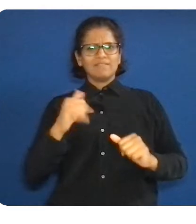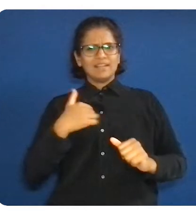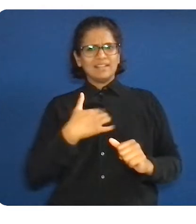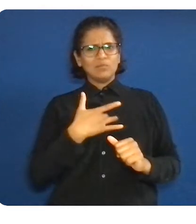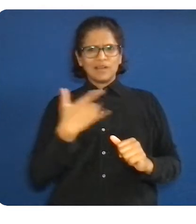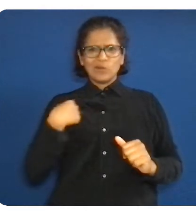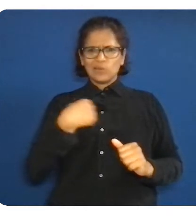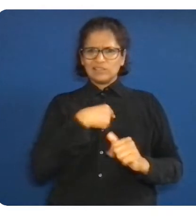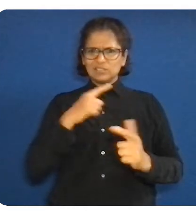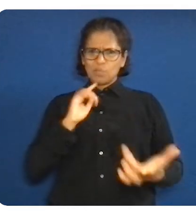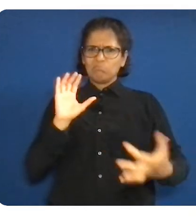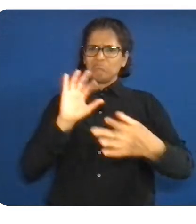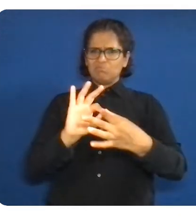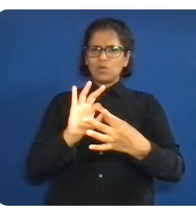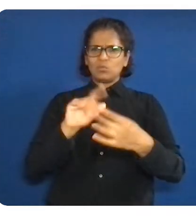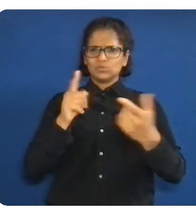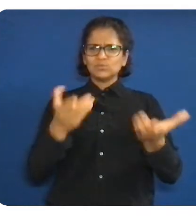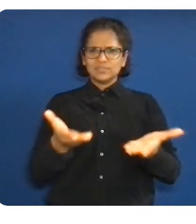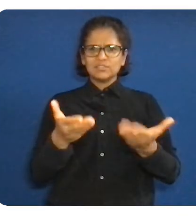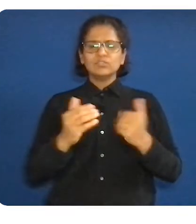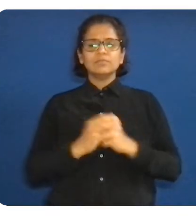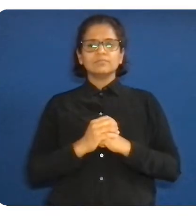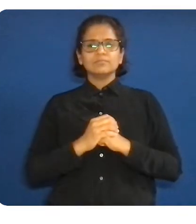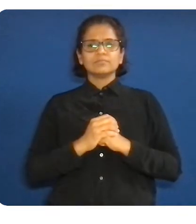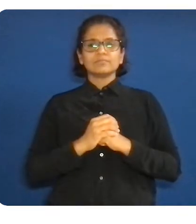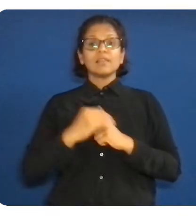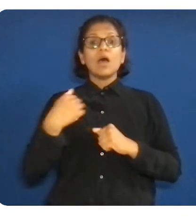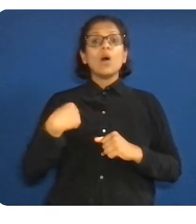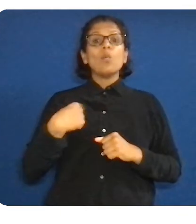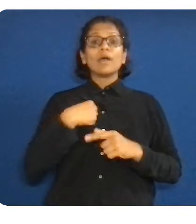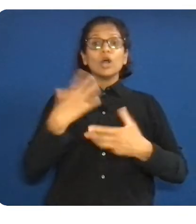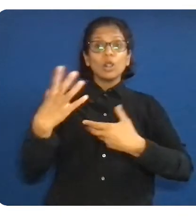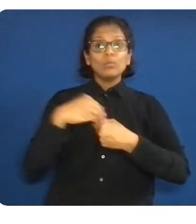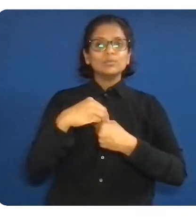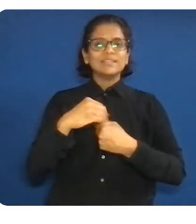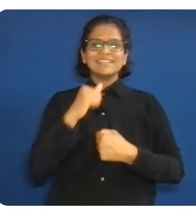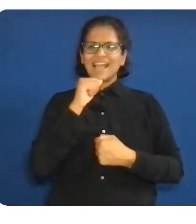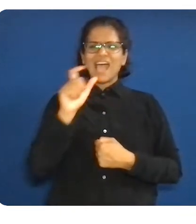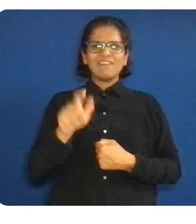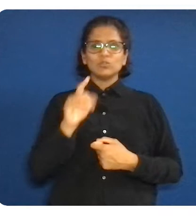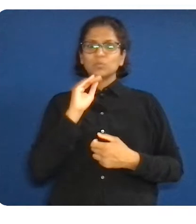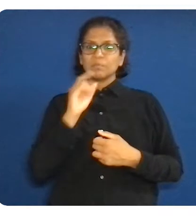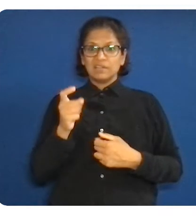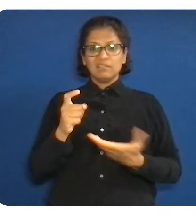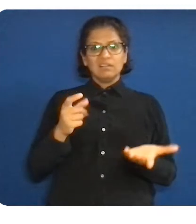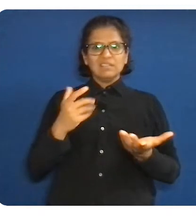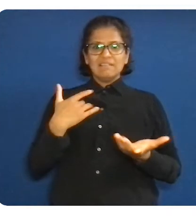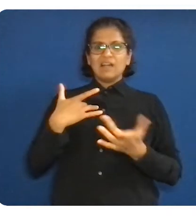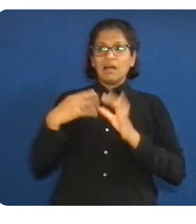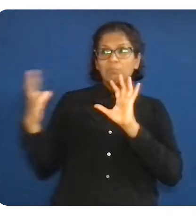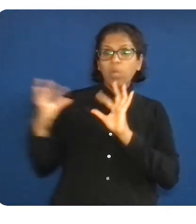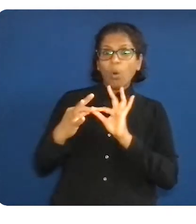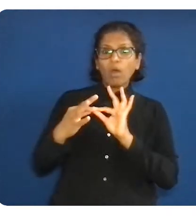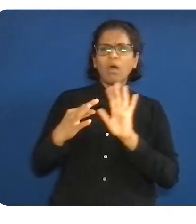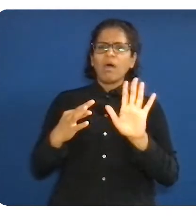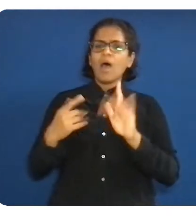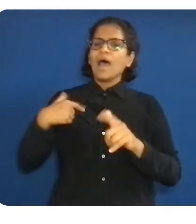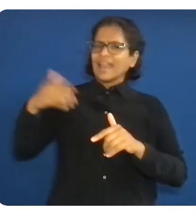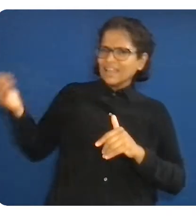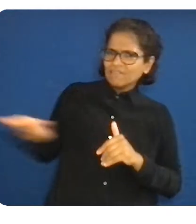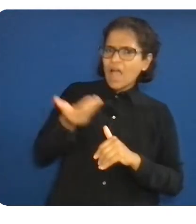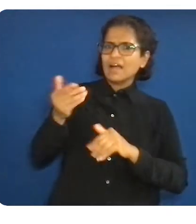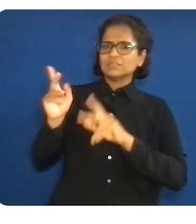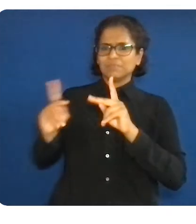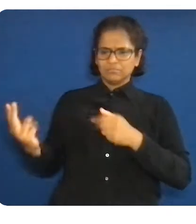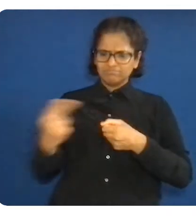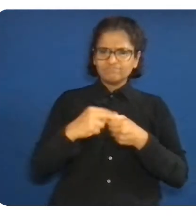as being welcomed at the table and being valued like you belong. Personally, I've been inspired by the work of